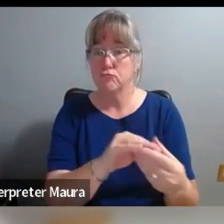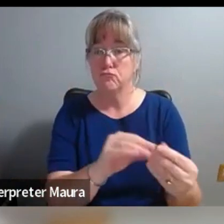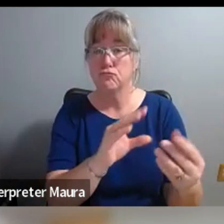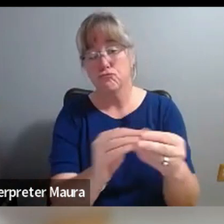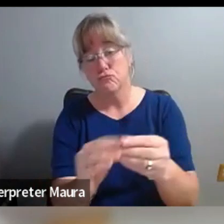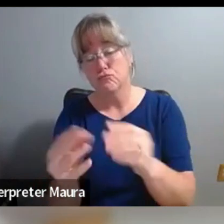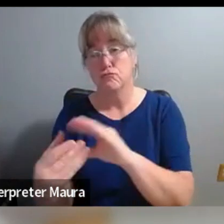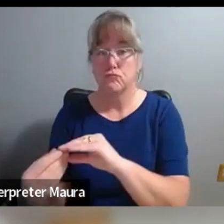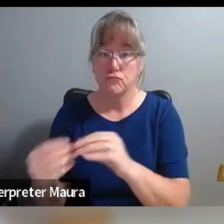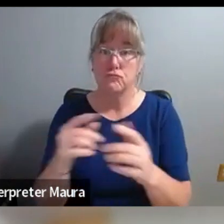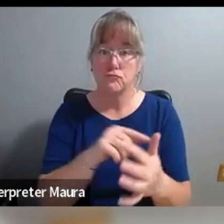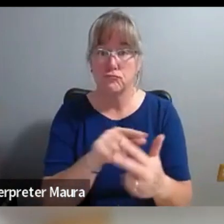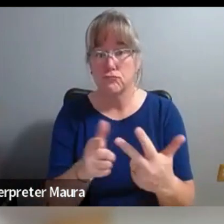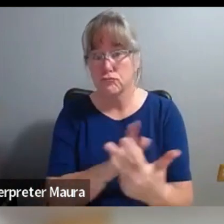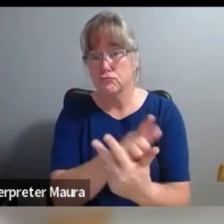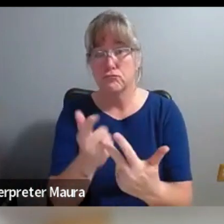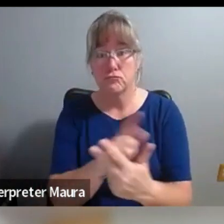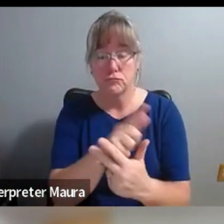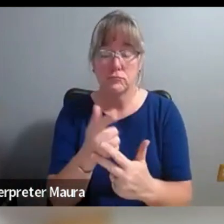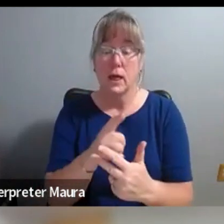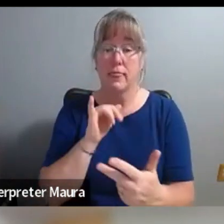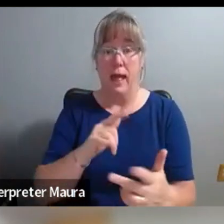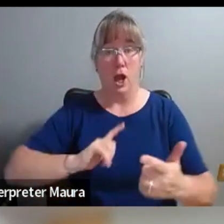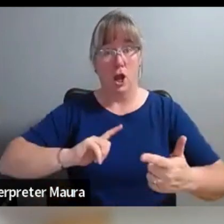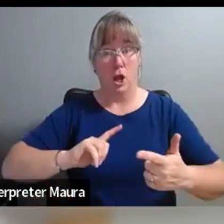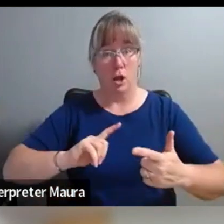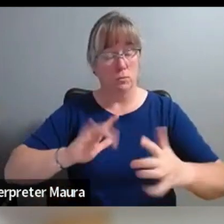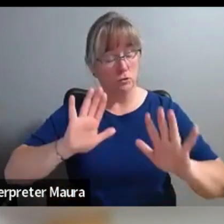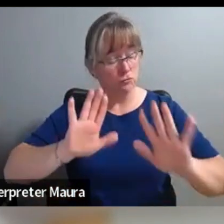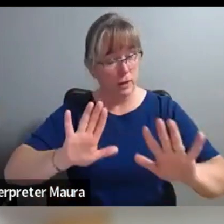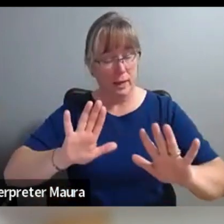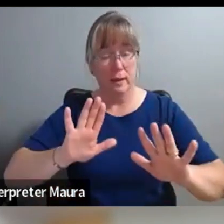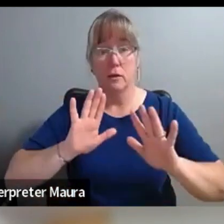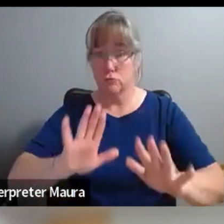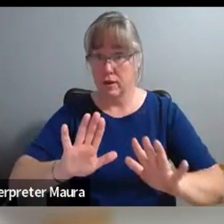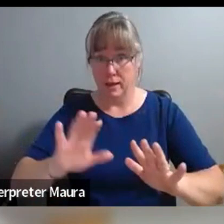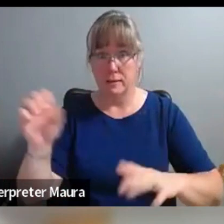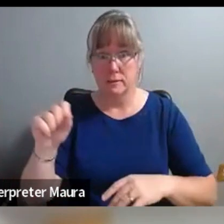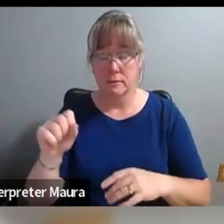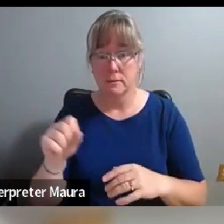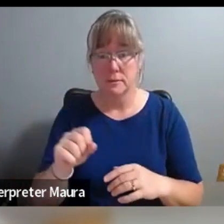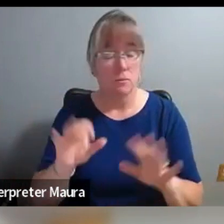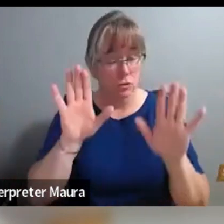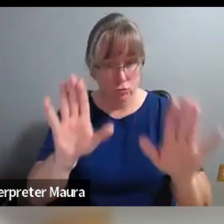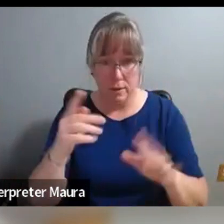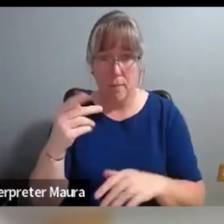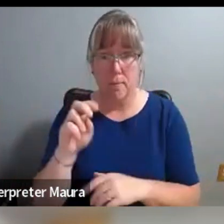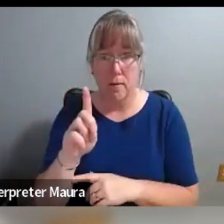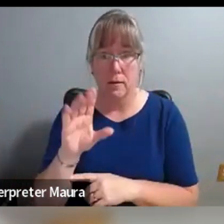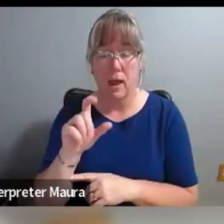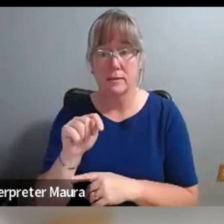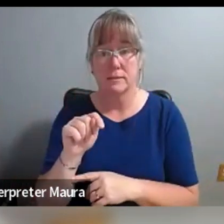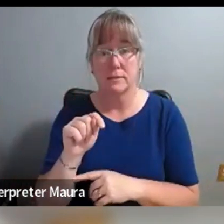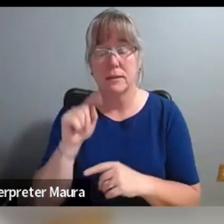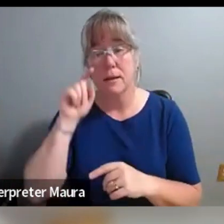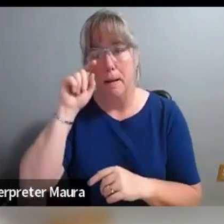and it was great. It was a great episode. It was a great podcast episode, but